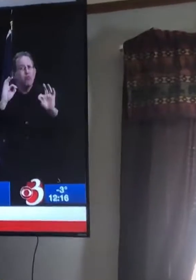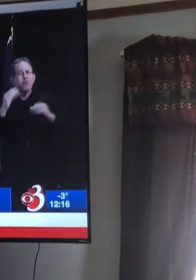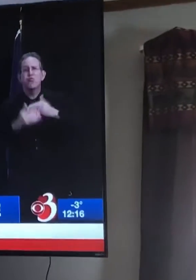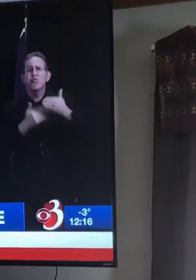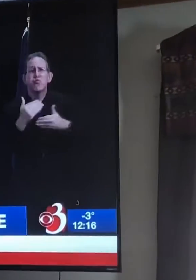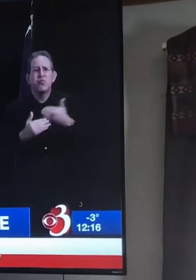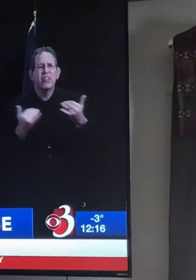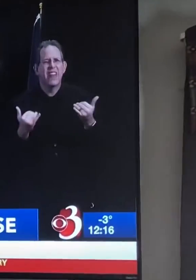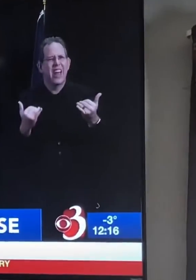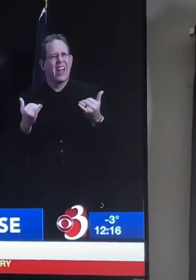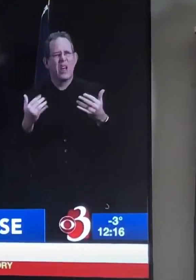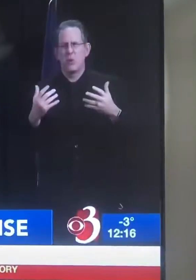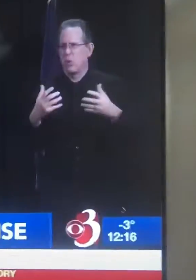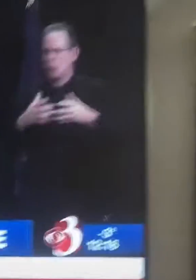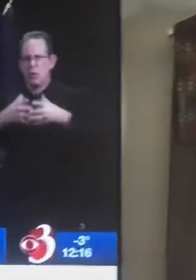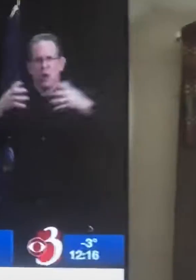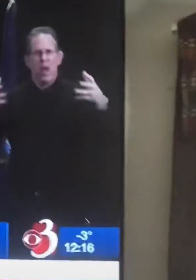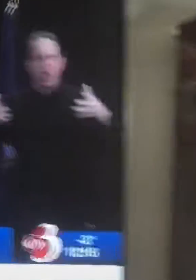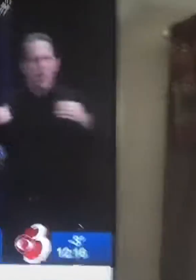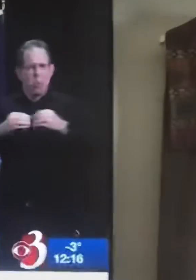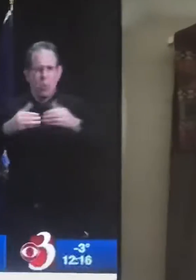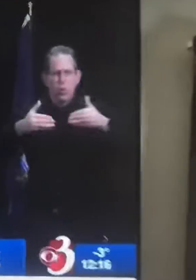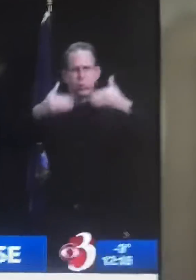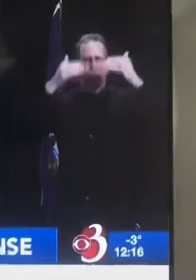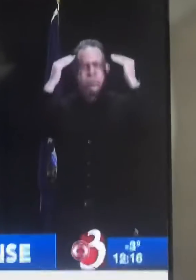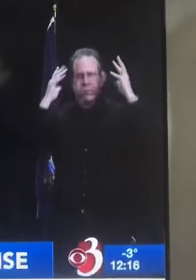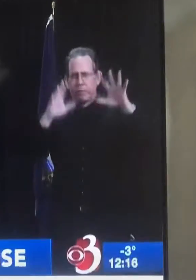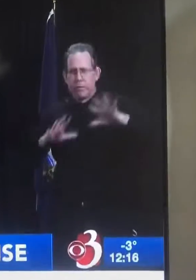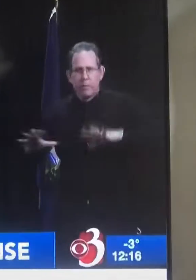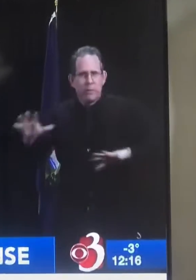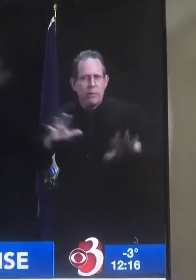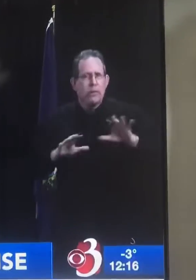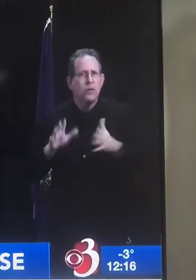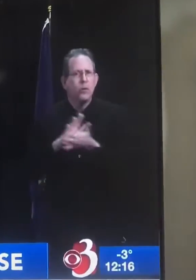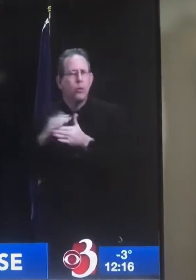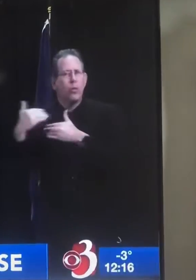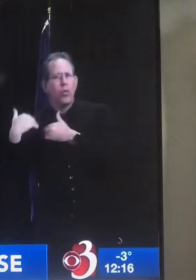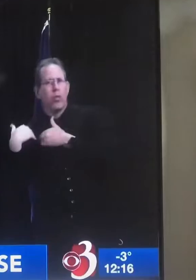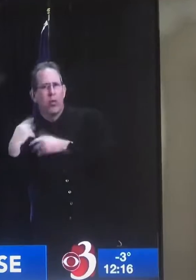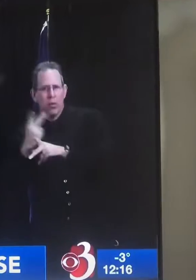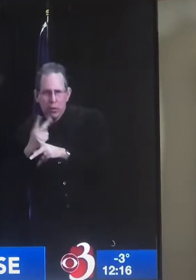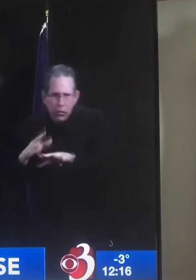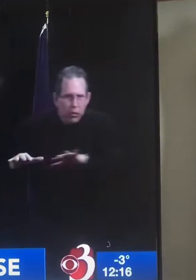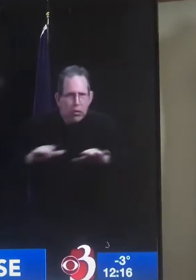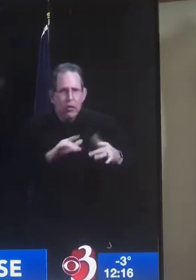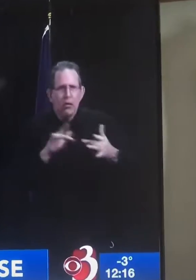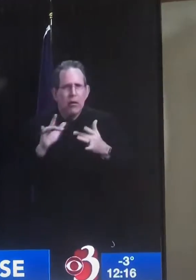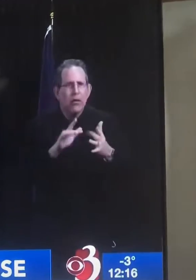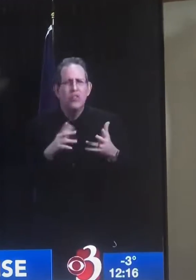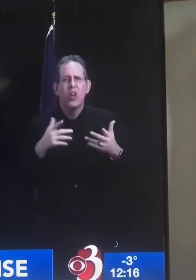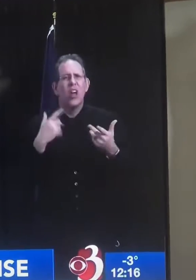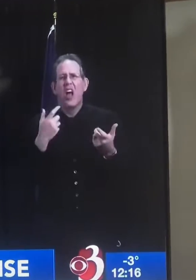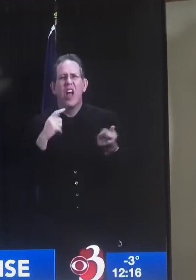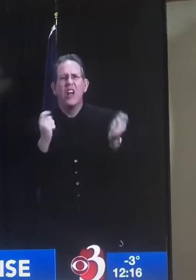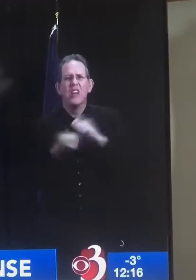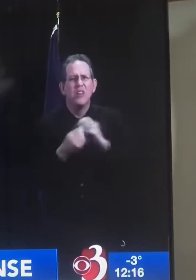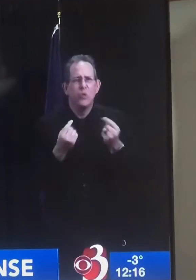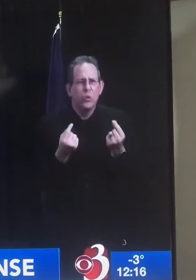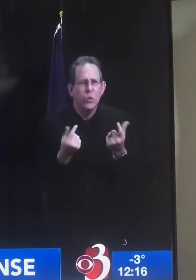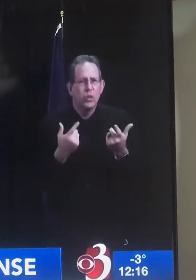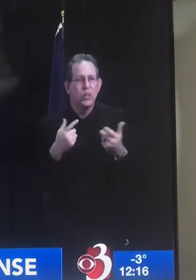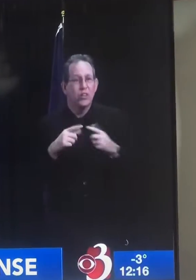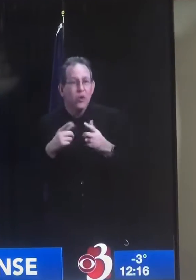The new approach will get more tests out by treating everyone in a classroom where there's been a positive case